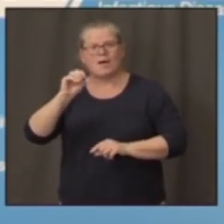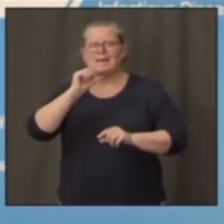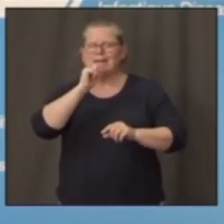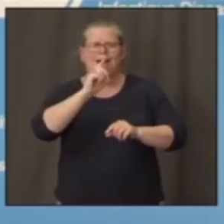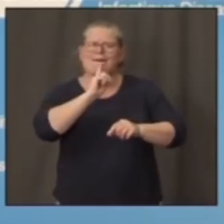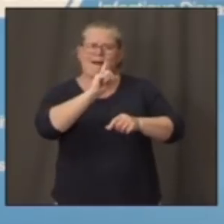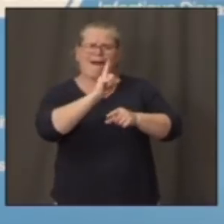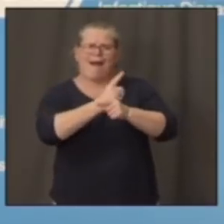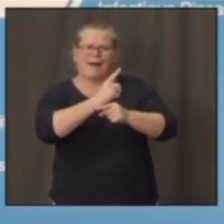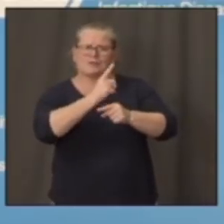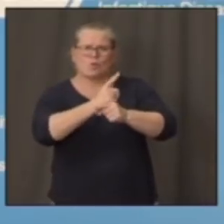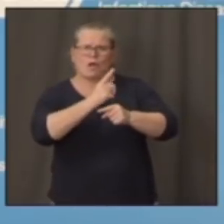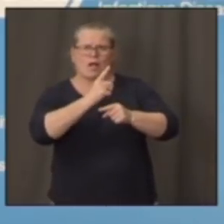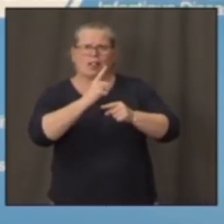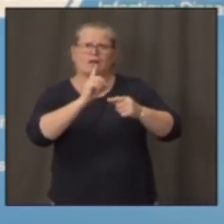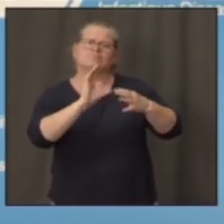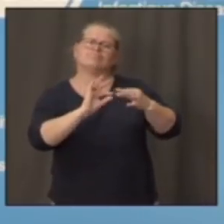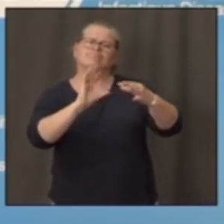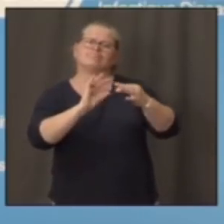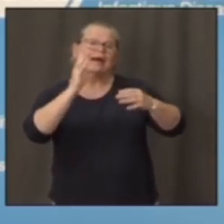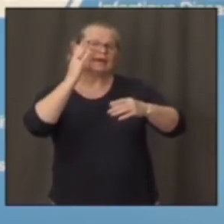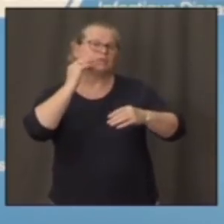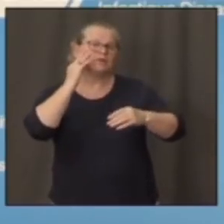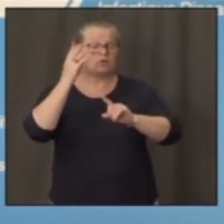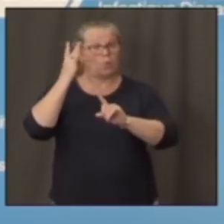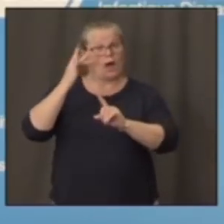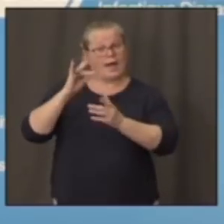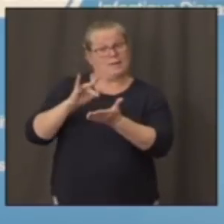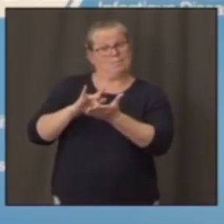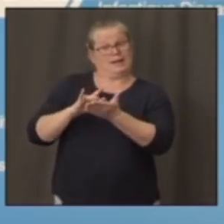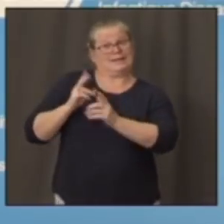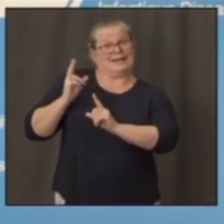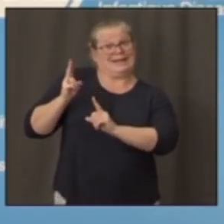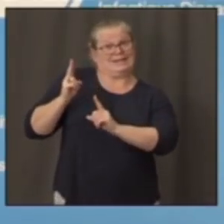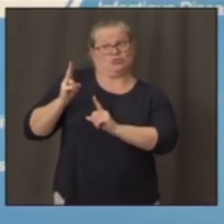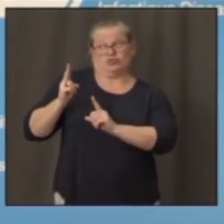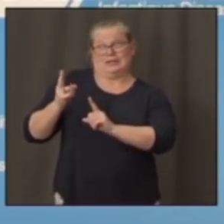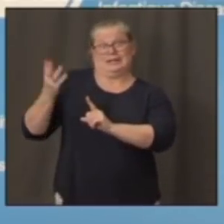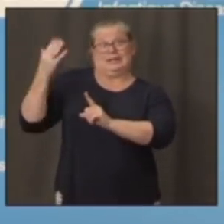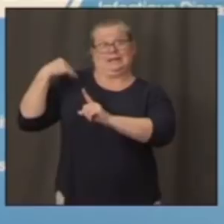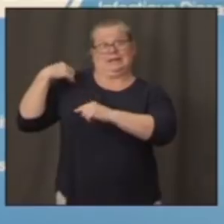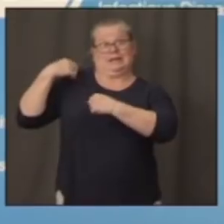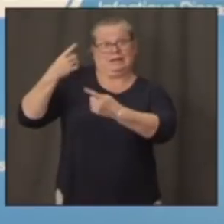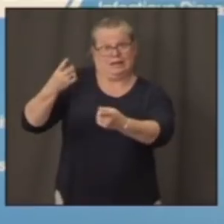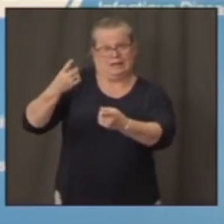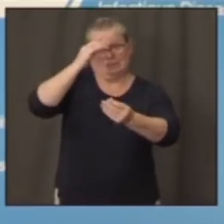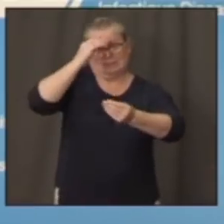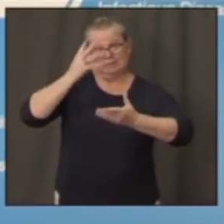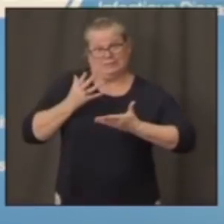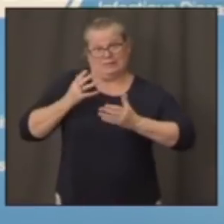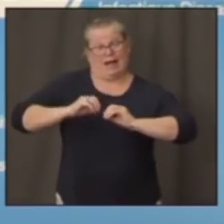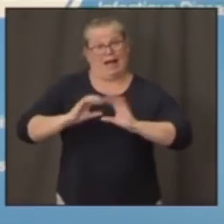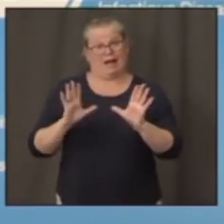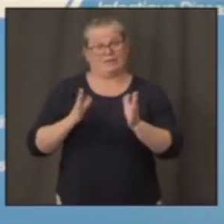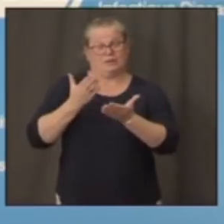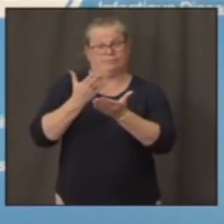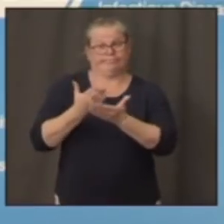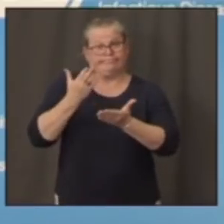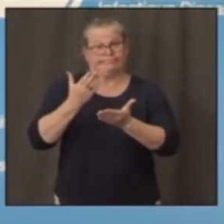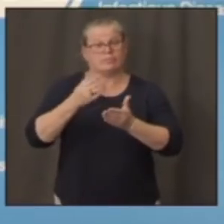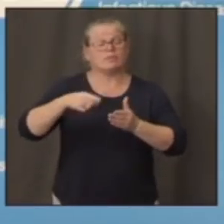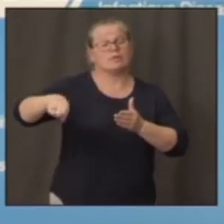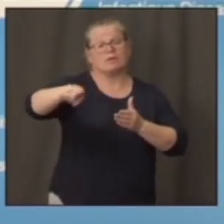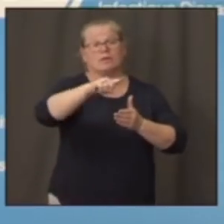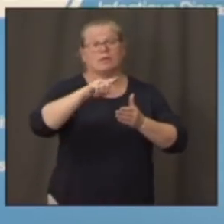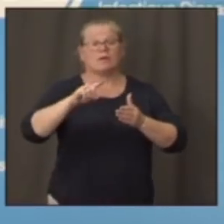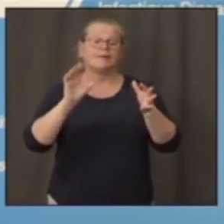the history of medicine tells us very clearly that these anecdotal experiences in uncontrolled